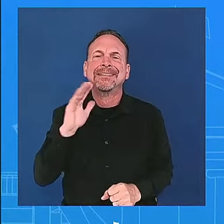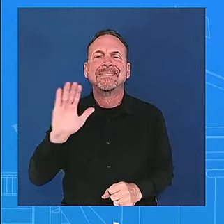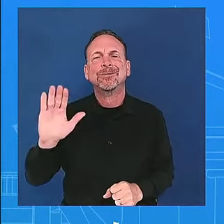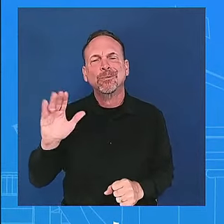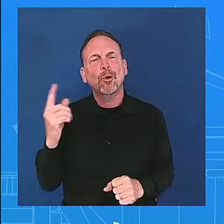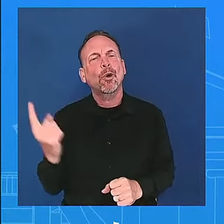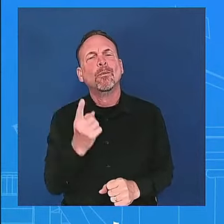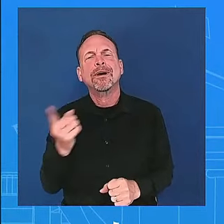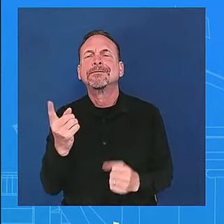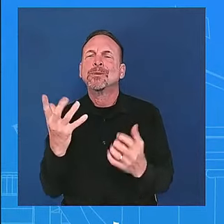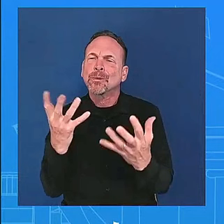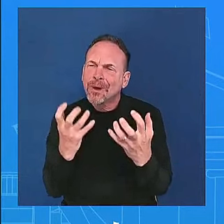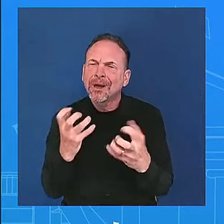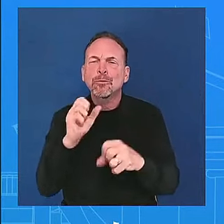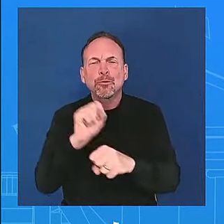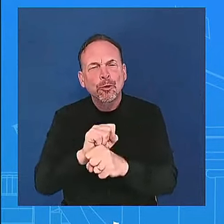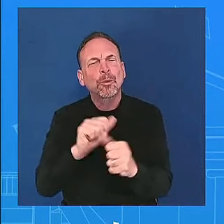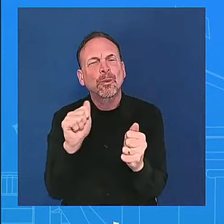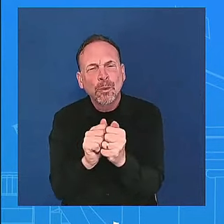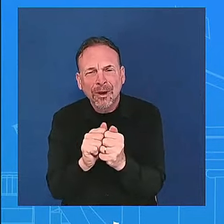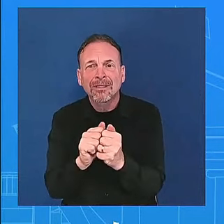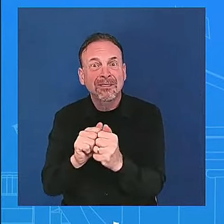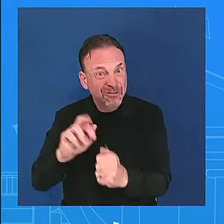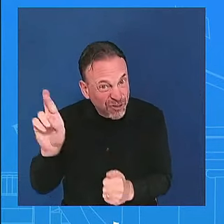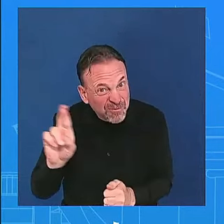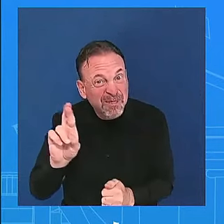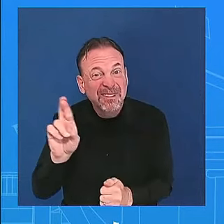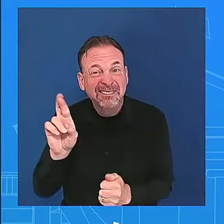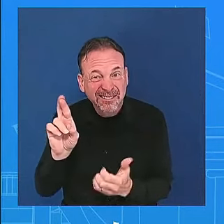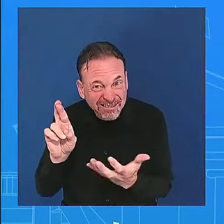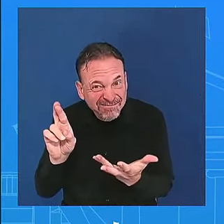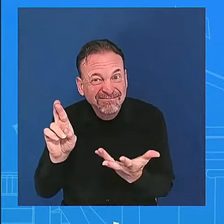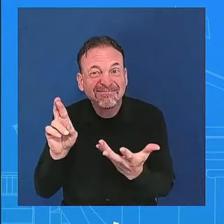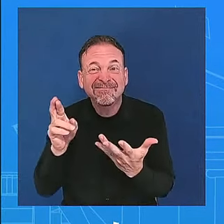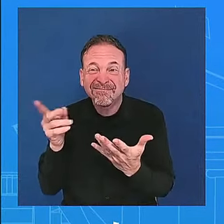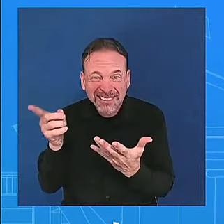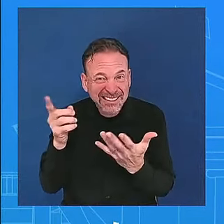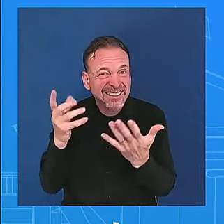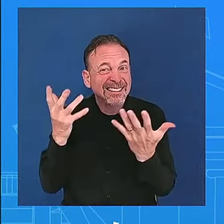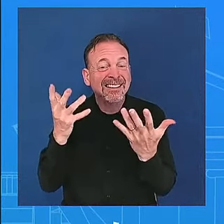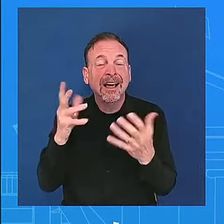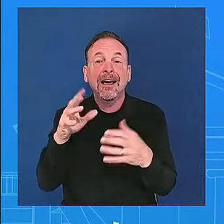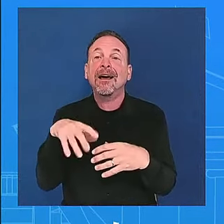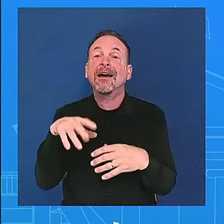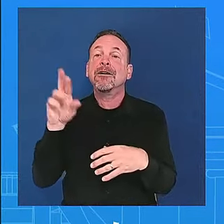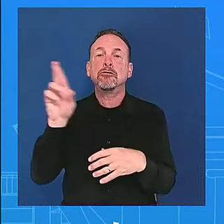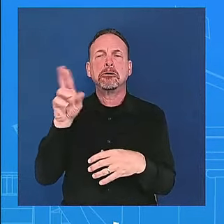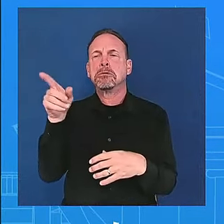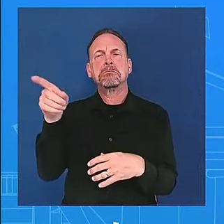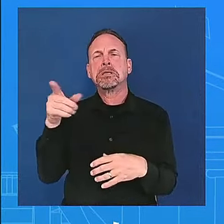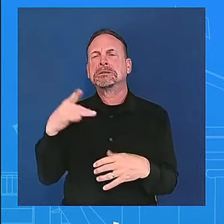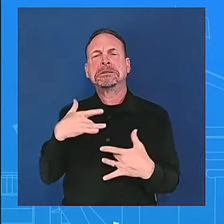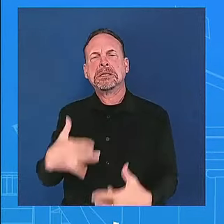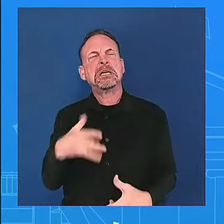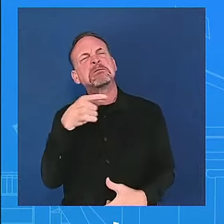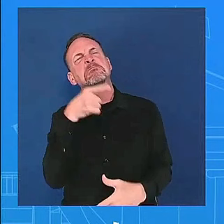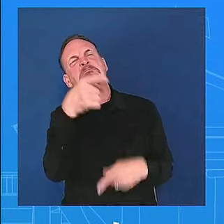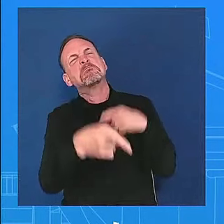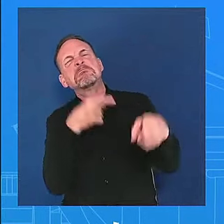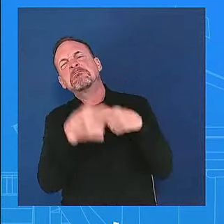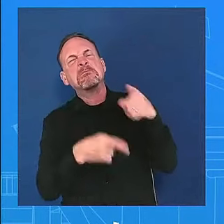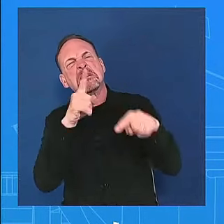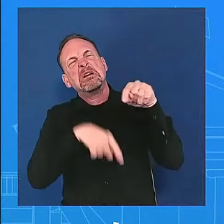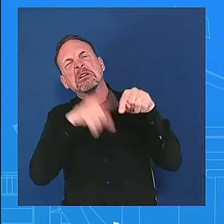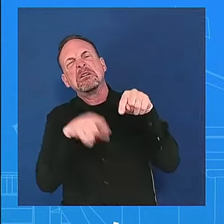can't get things done right um this is a president who understands that the democratic party is big and there are many many thoughts